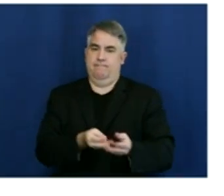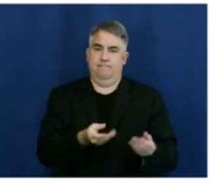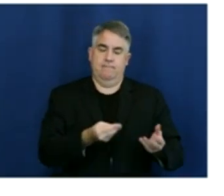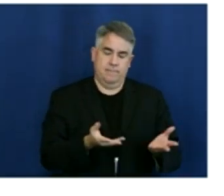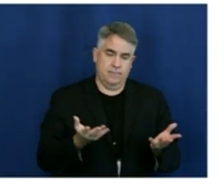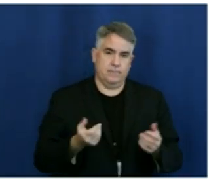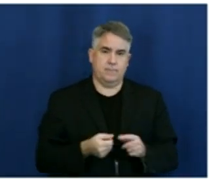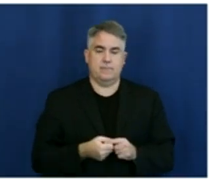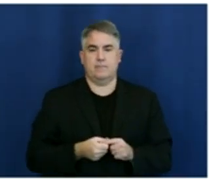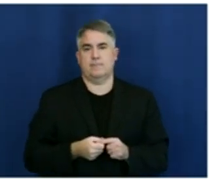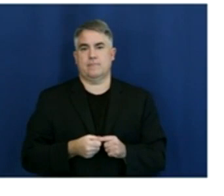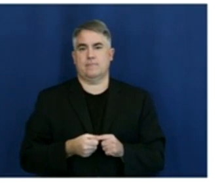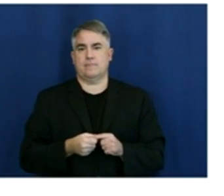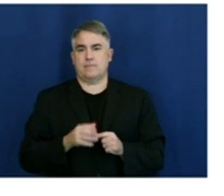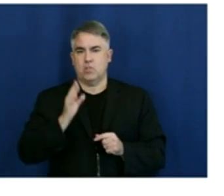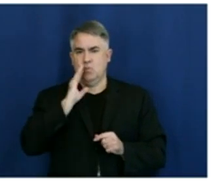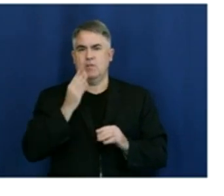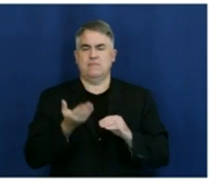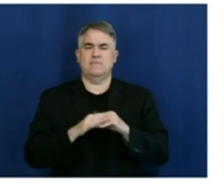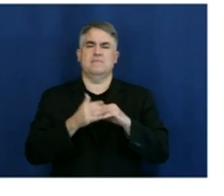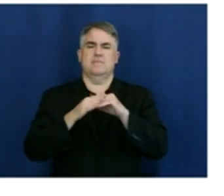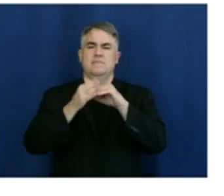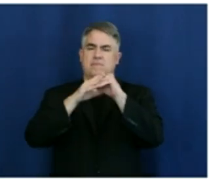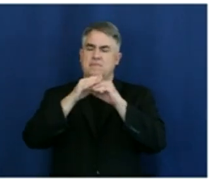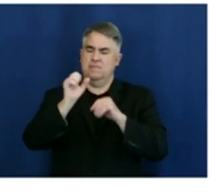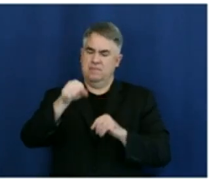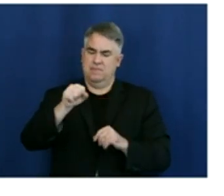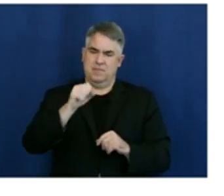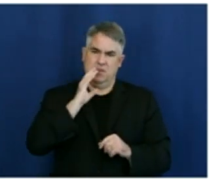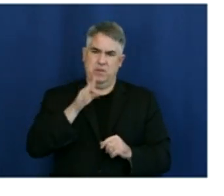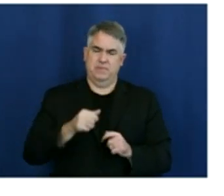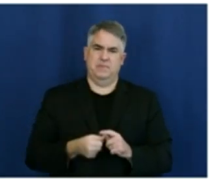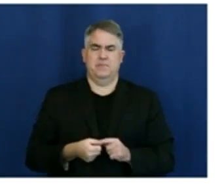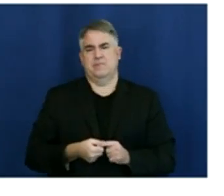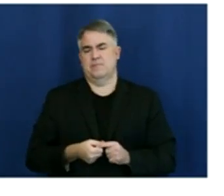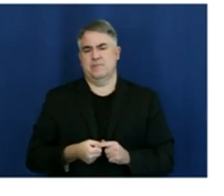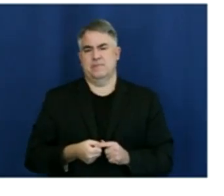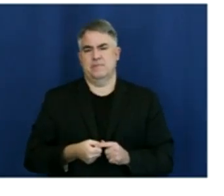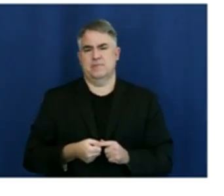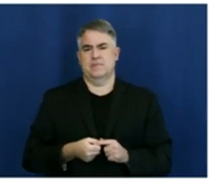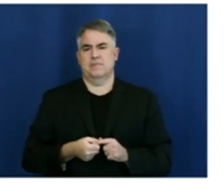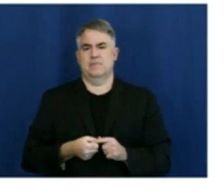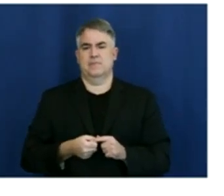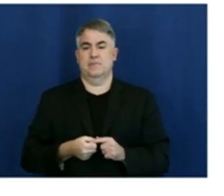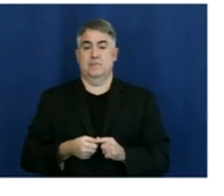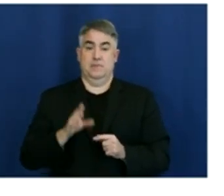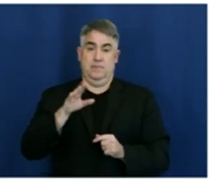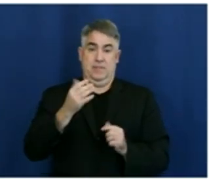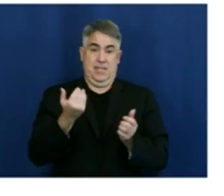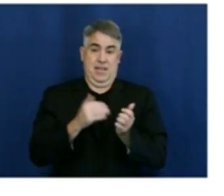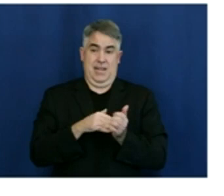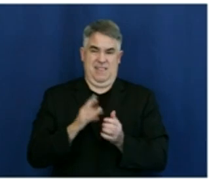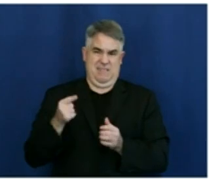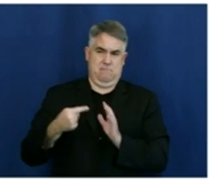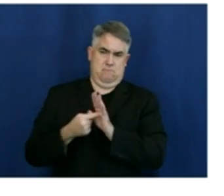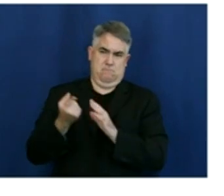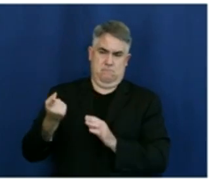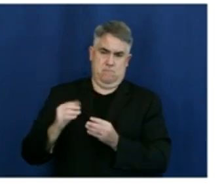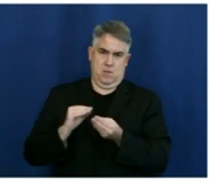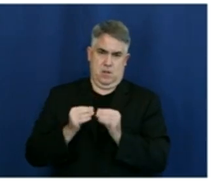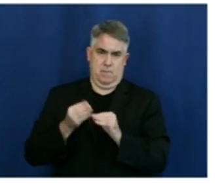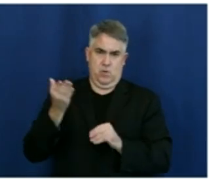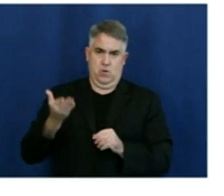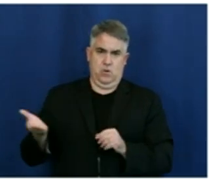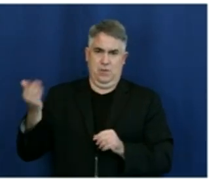number to increase. We know that is significantly higher than what's represented there. But again, a considerable step forward. 10